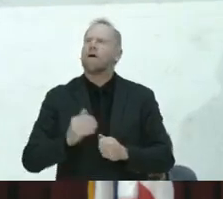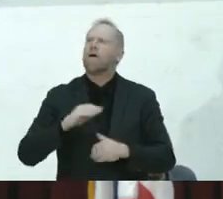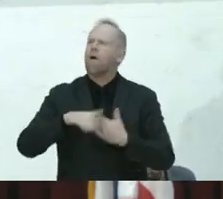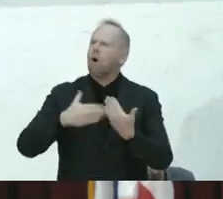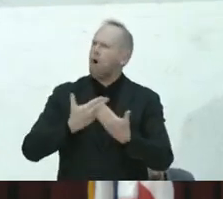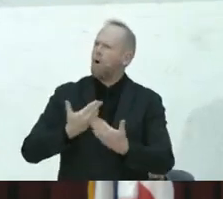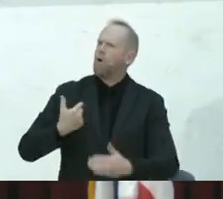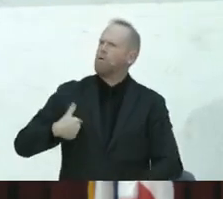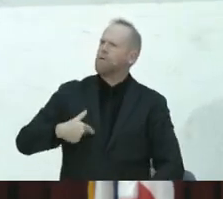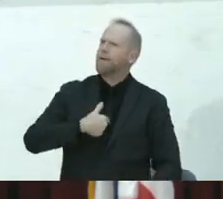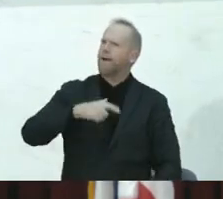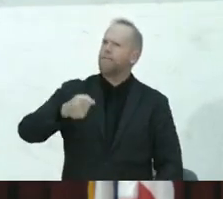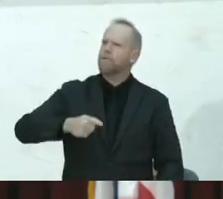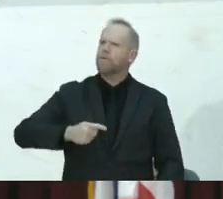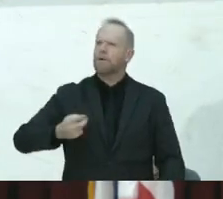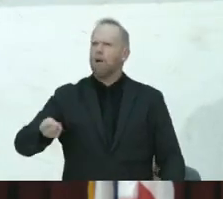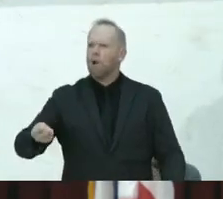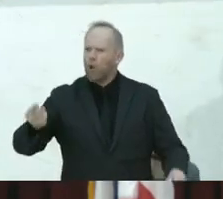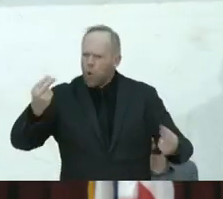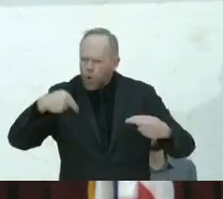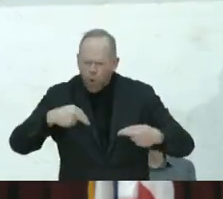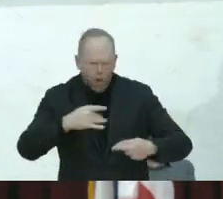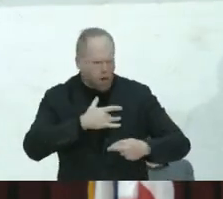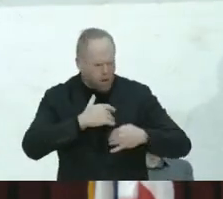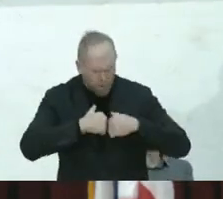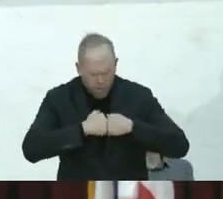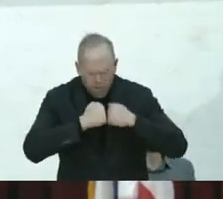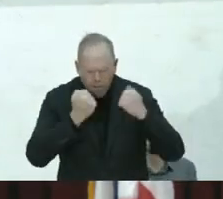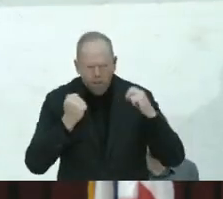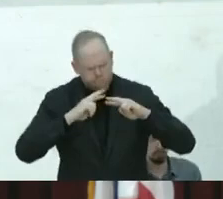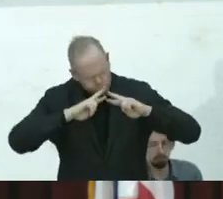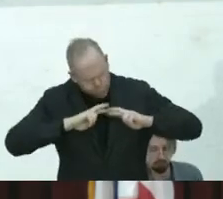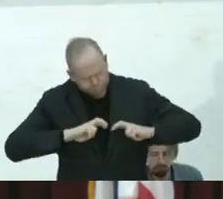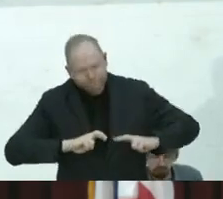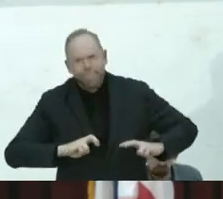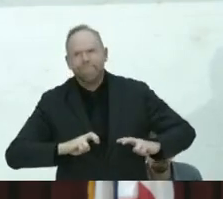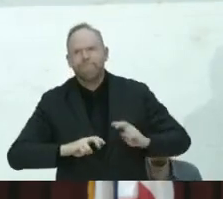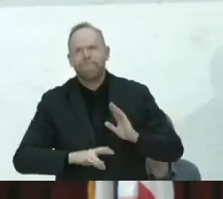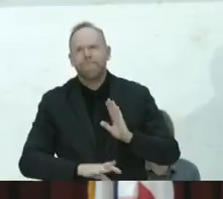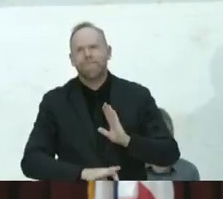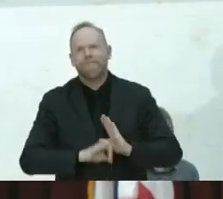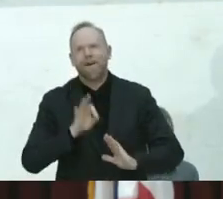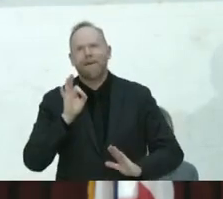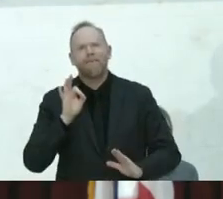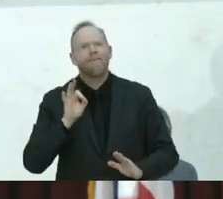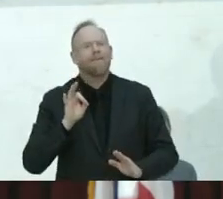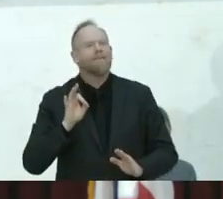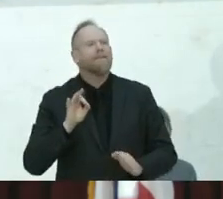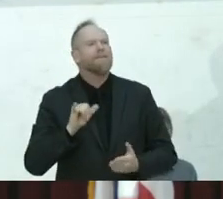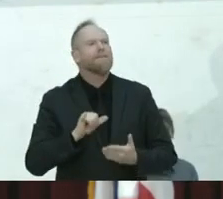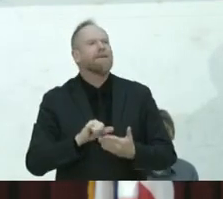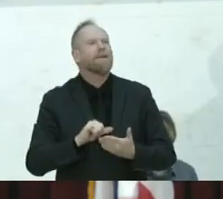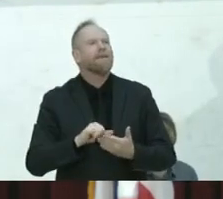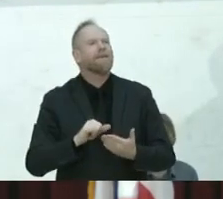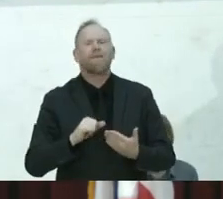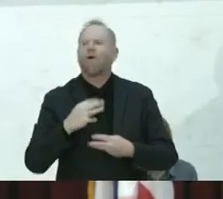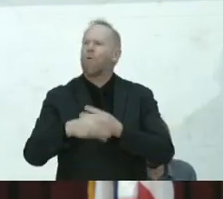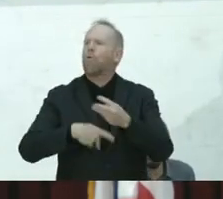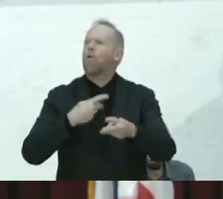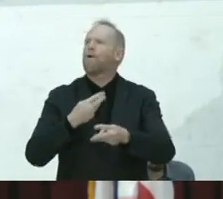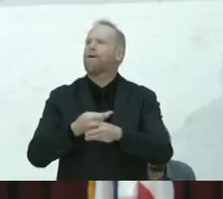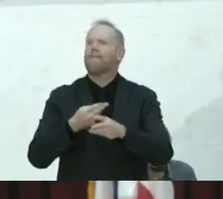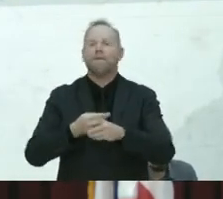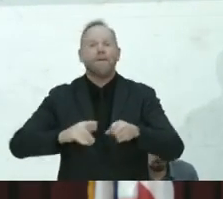our hearts to find a world